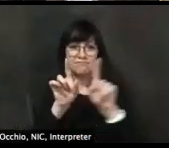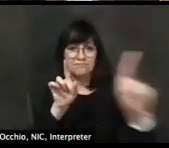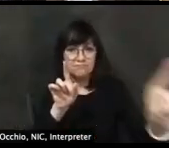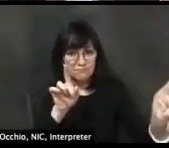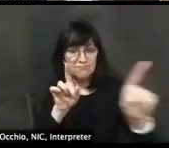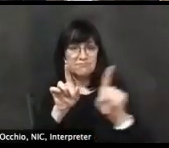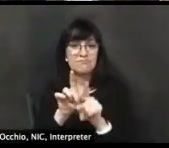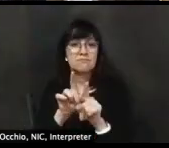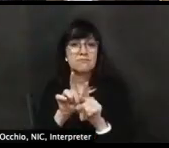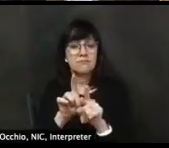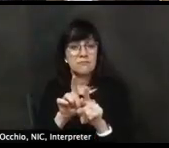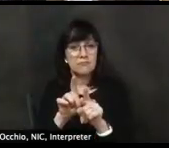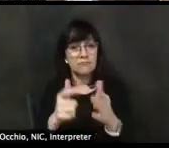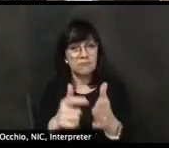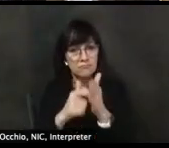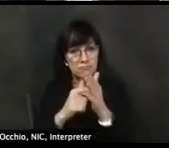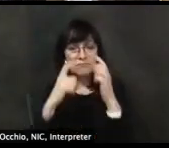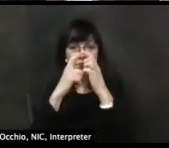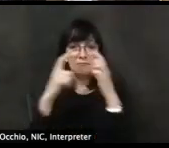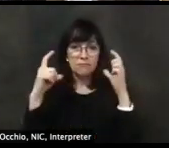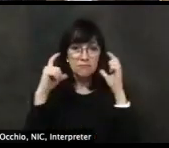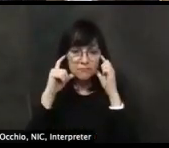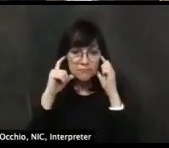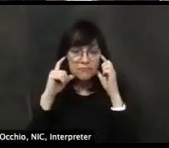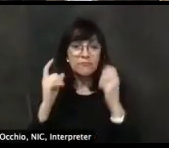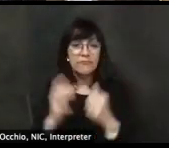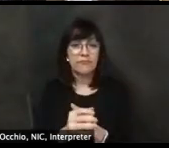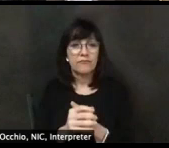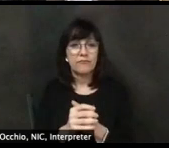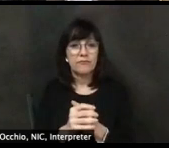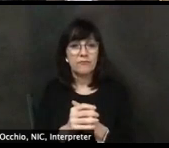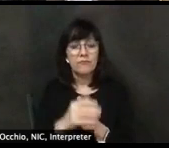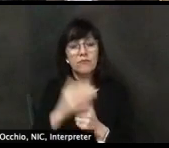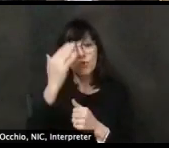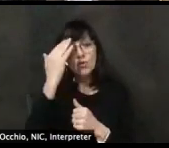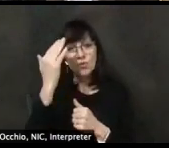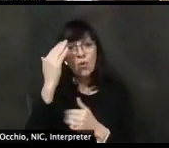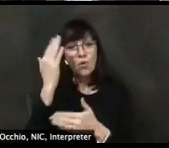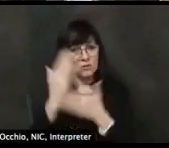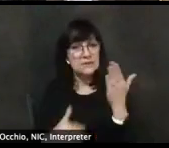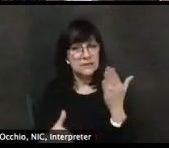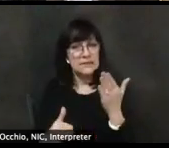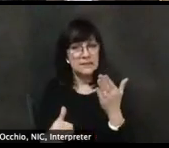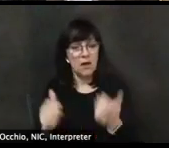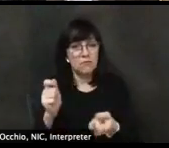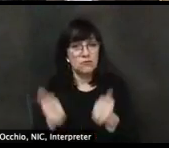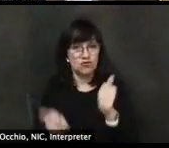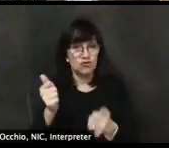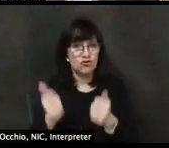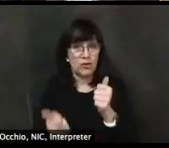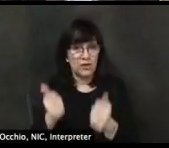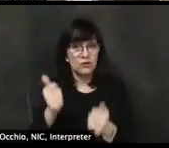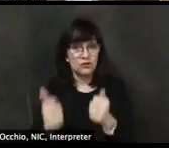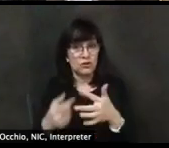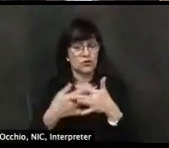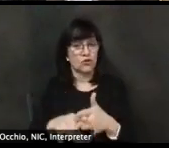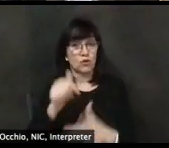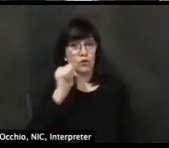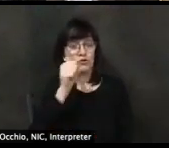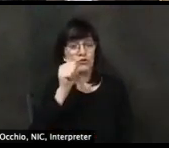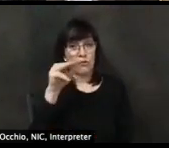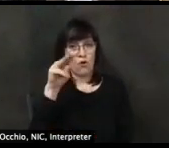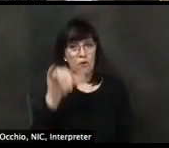covering and the mask. We know that there has been some interim changes starting tomorrow, February, May 8th, with small businesses